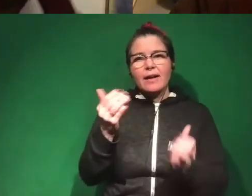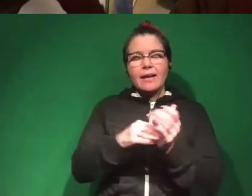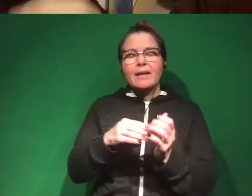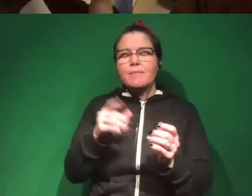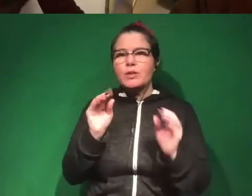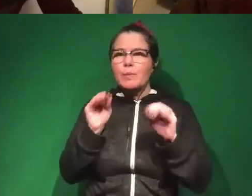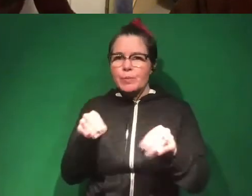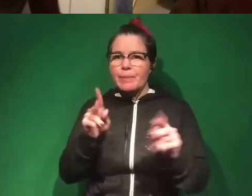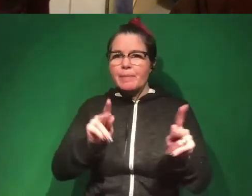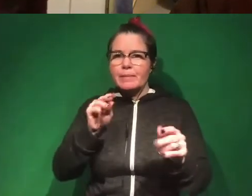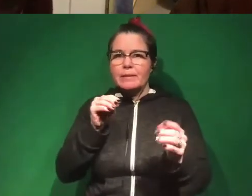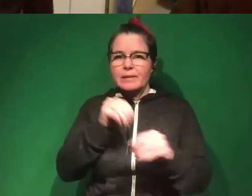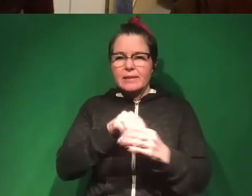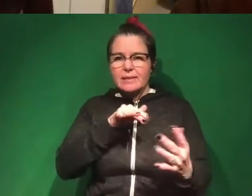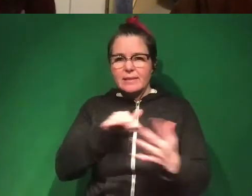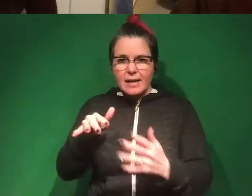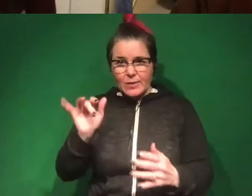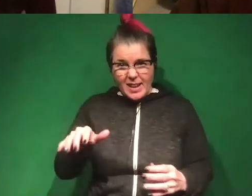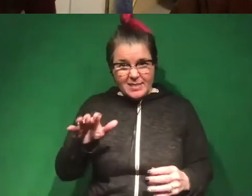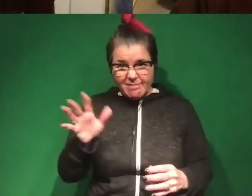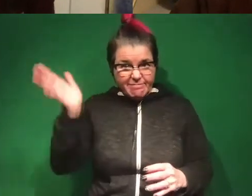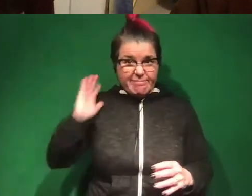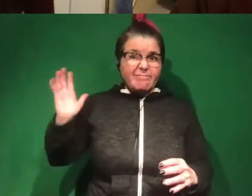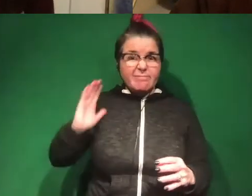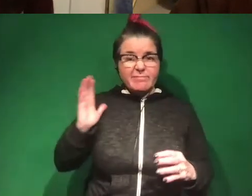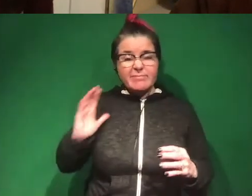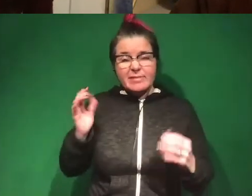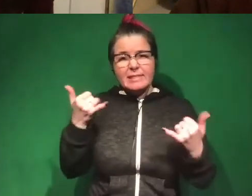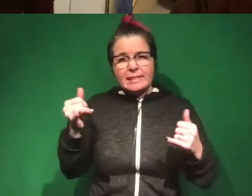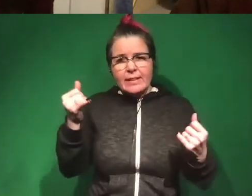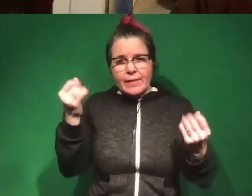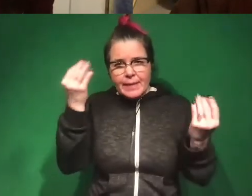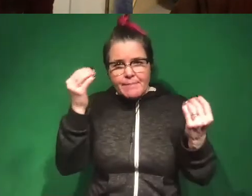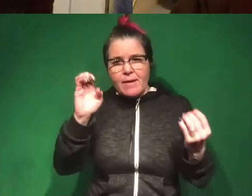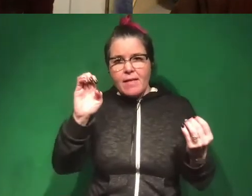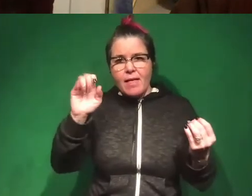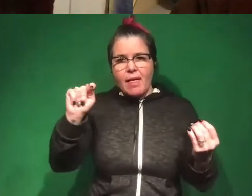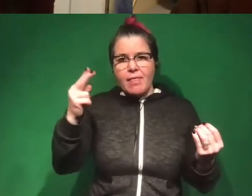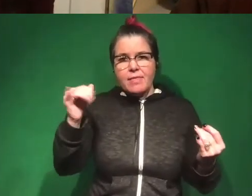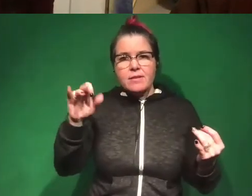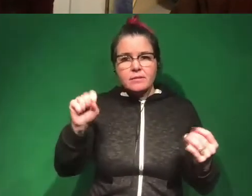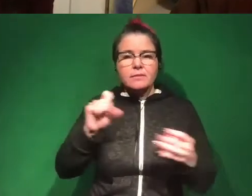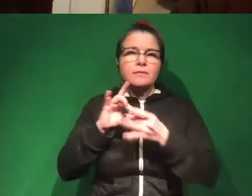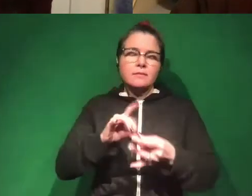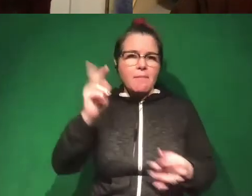study. so even longer ago, there's a lot of questions about ethics when it comes to talking about politics. Cool.